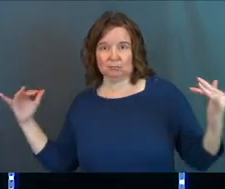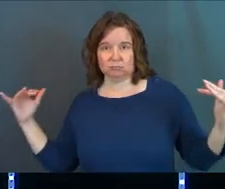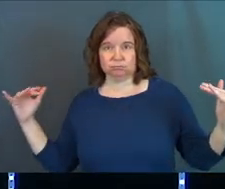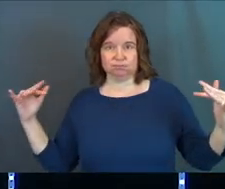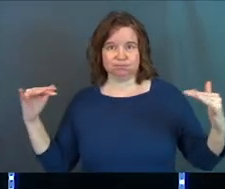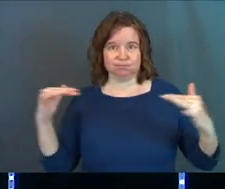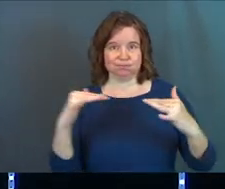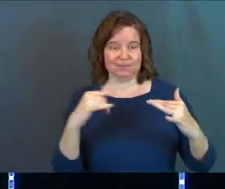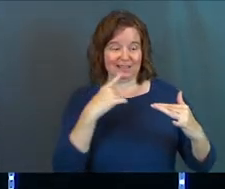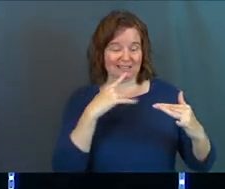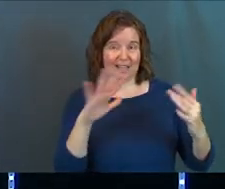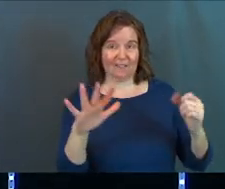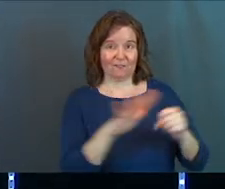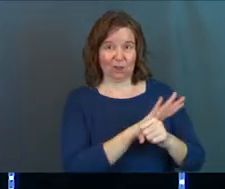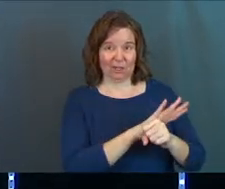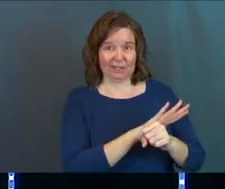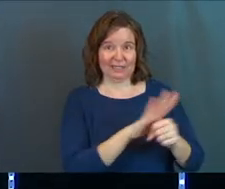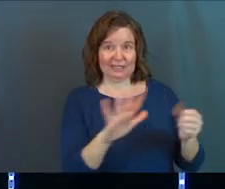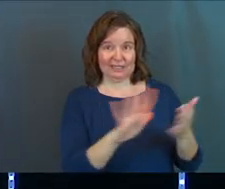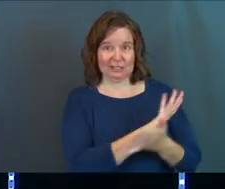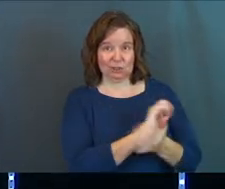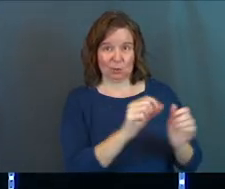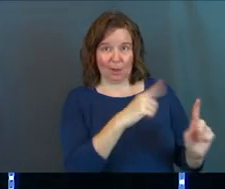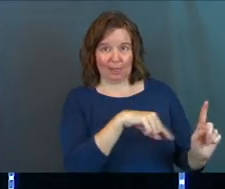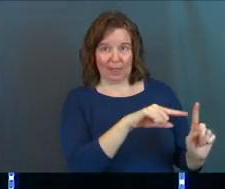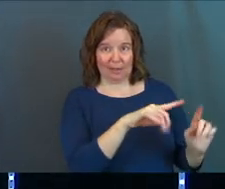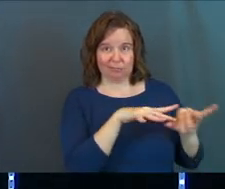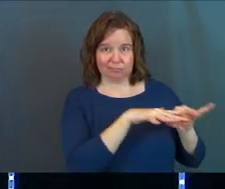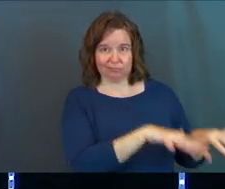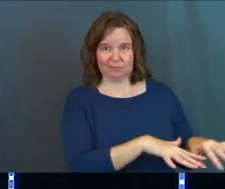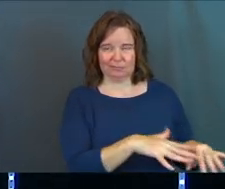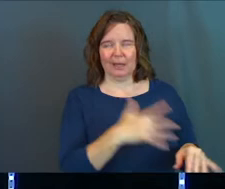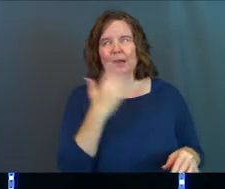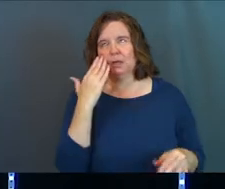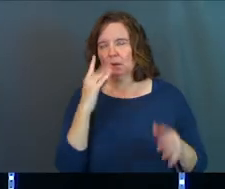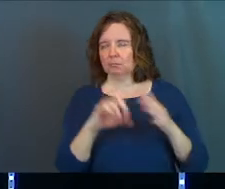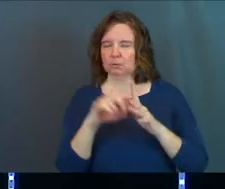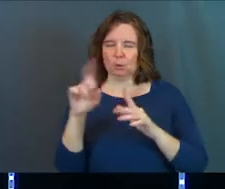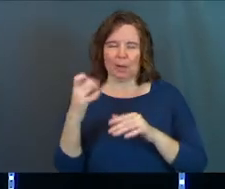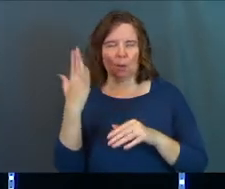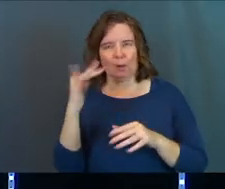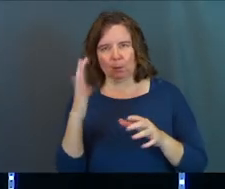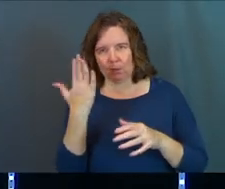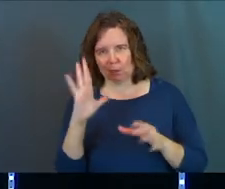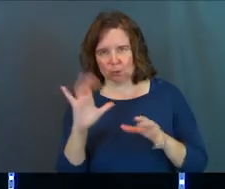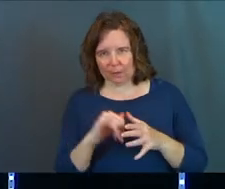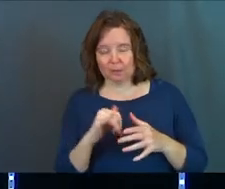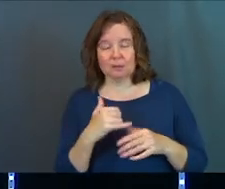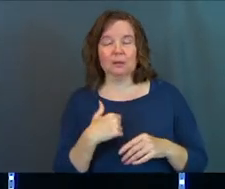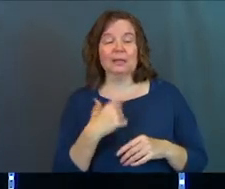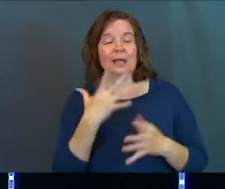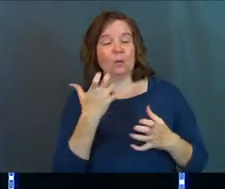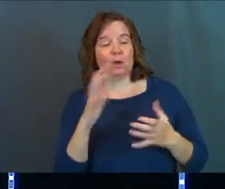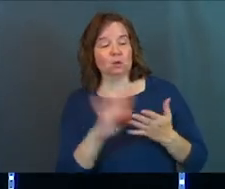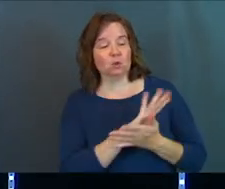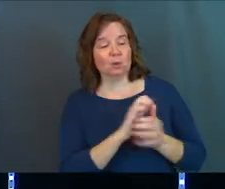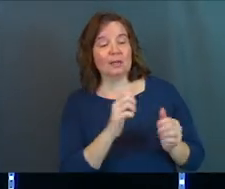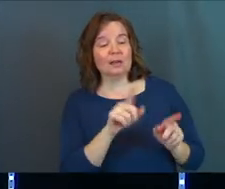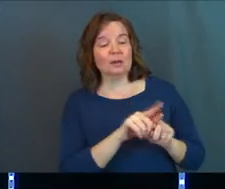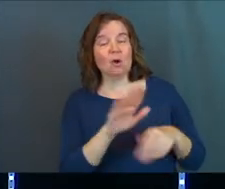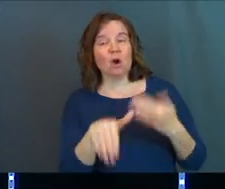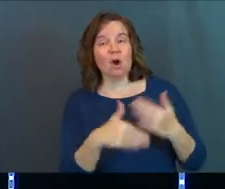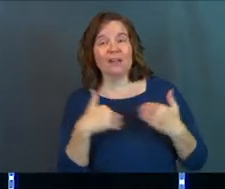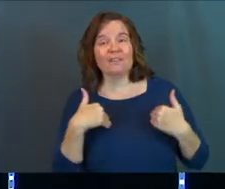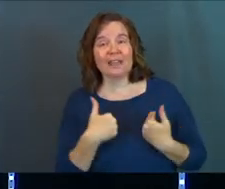fully destroy them. And I know that stirs up all kinds of questions like, why would God do that? And God even says, and I want you to destroy even